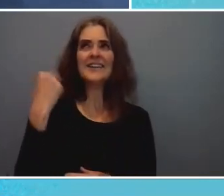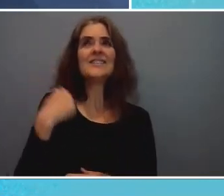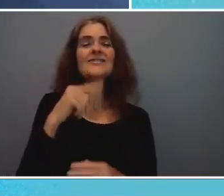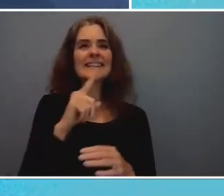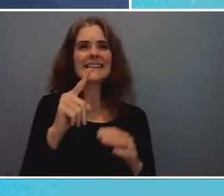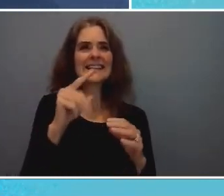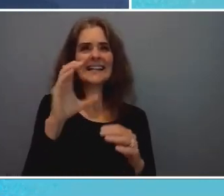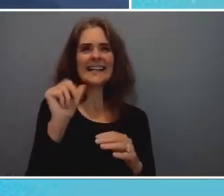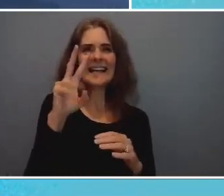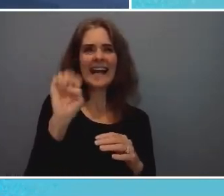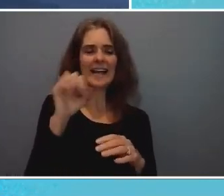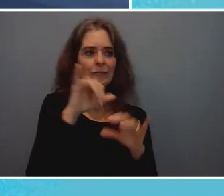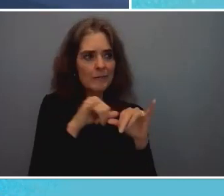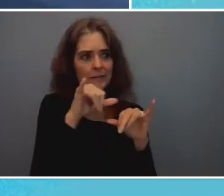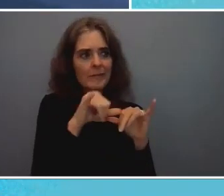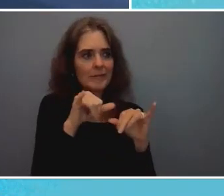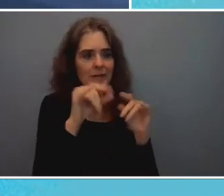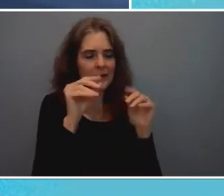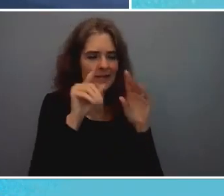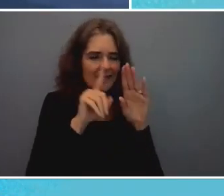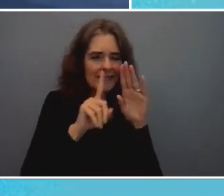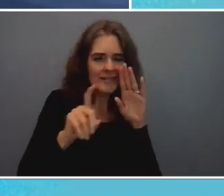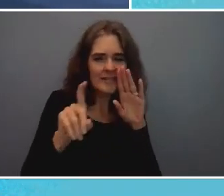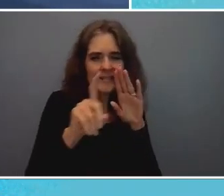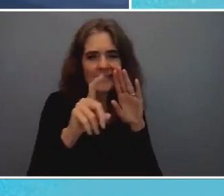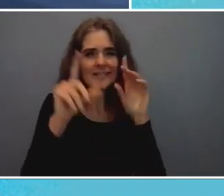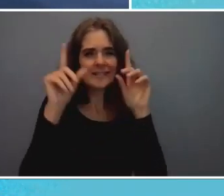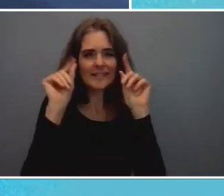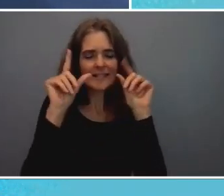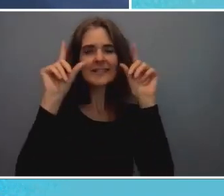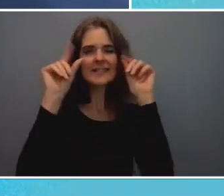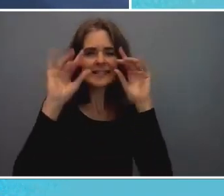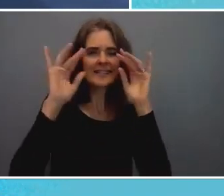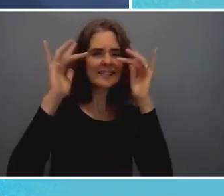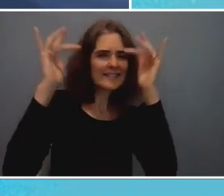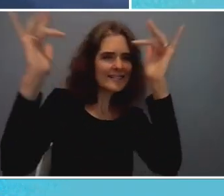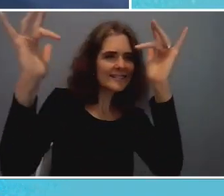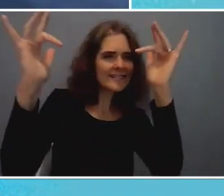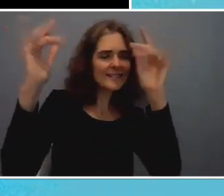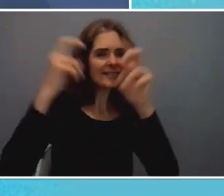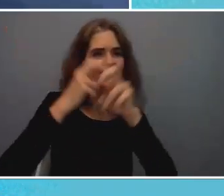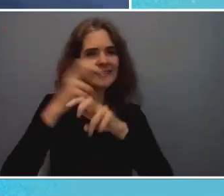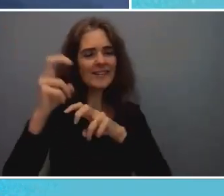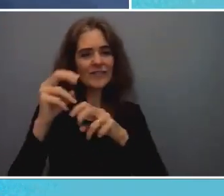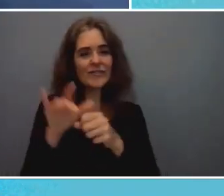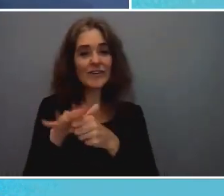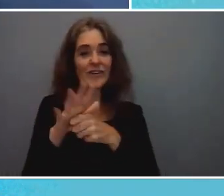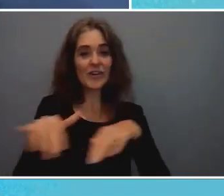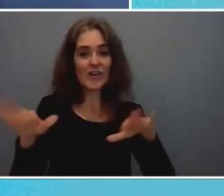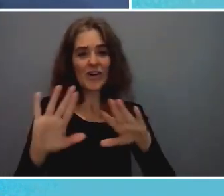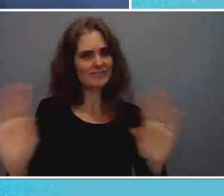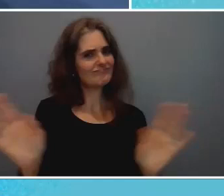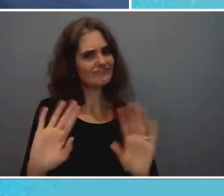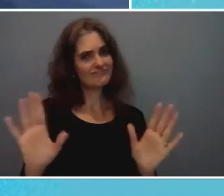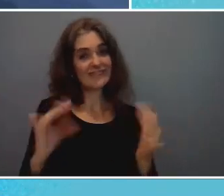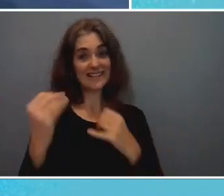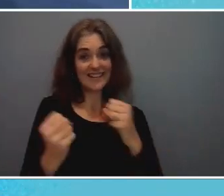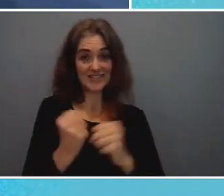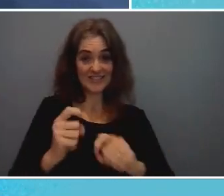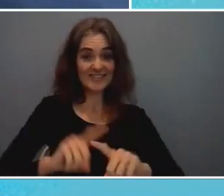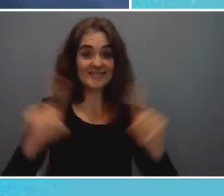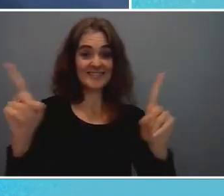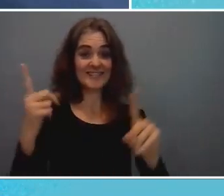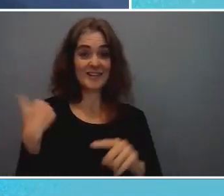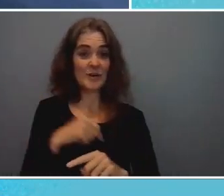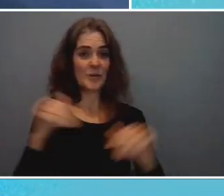away. COVID. We're back. We're back. So thank